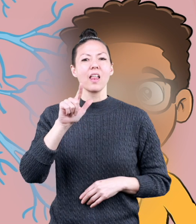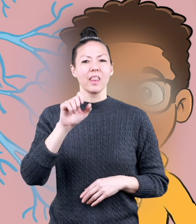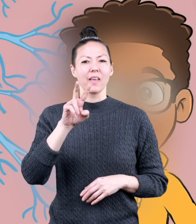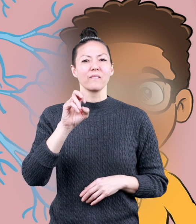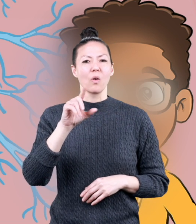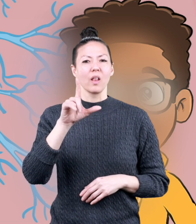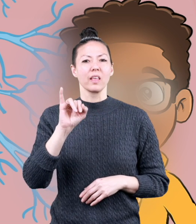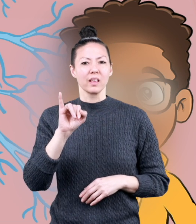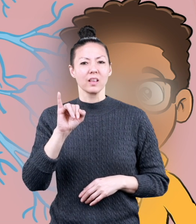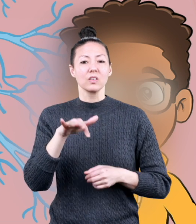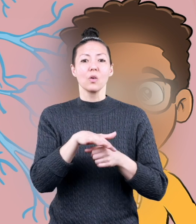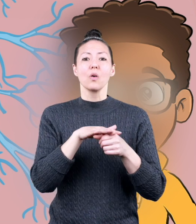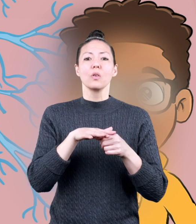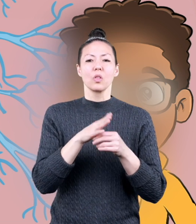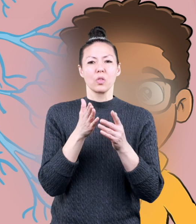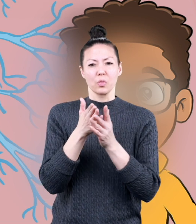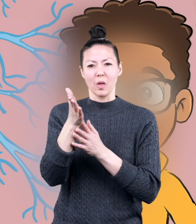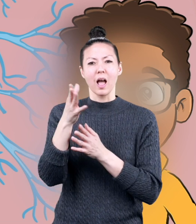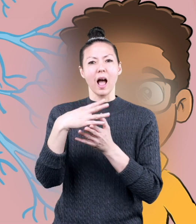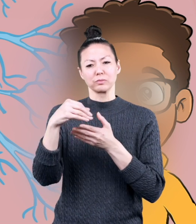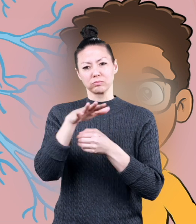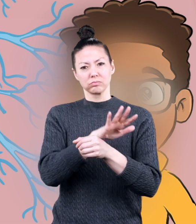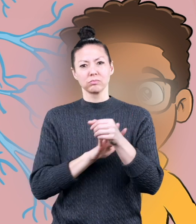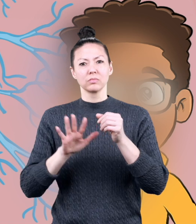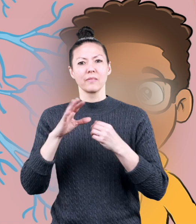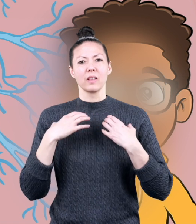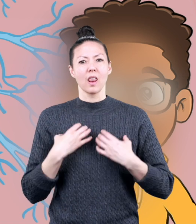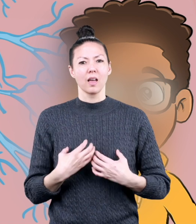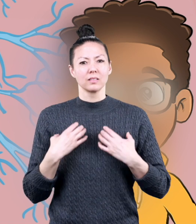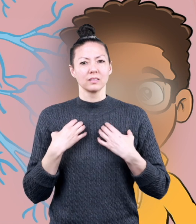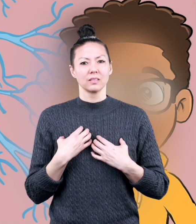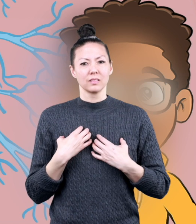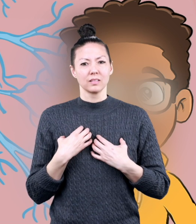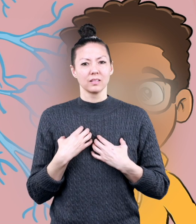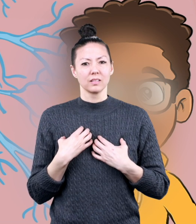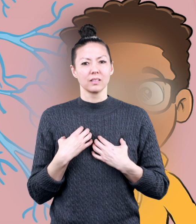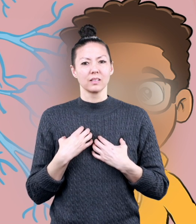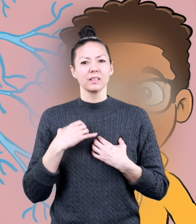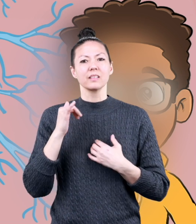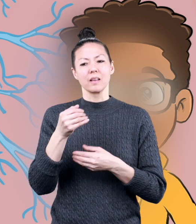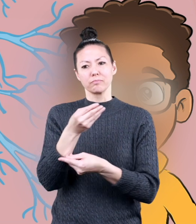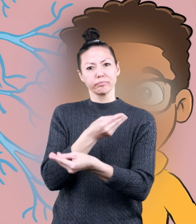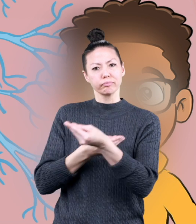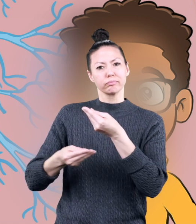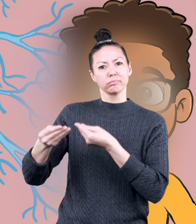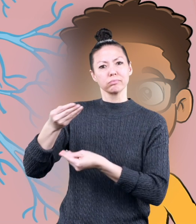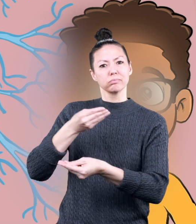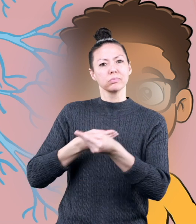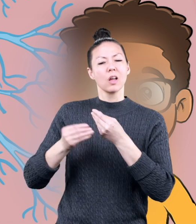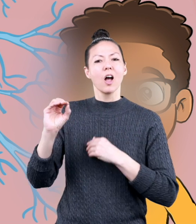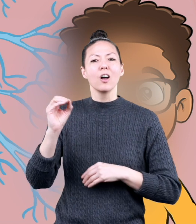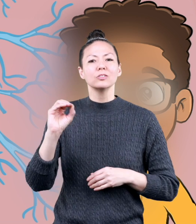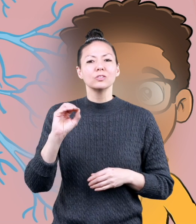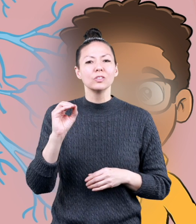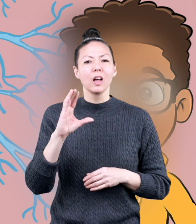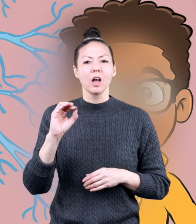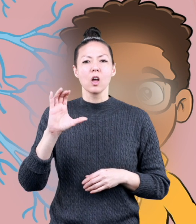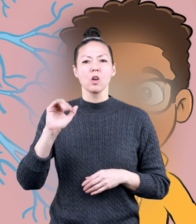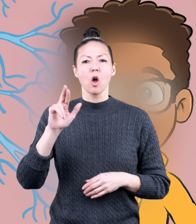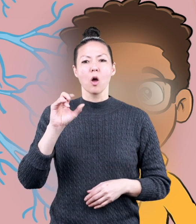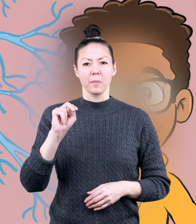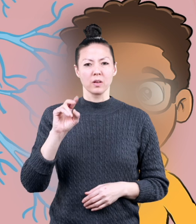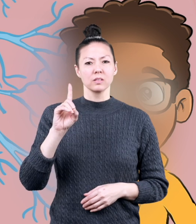alveoli, which are located throughout the lungs. This is the place where the exchange of